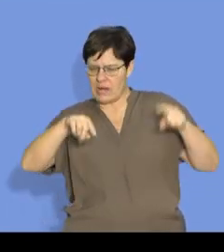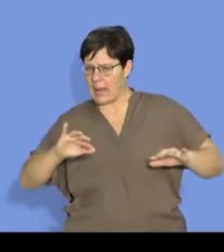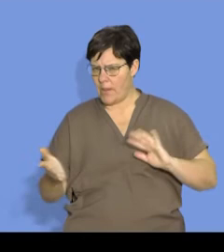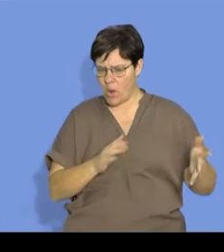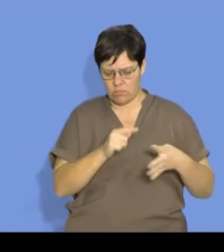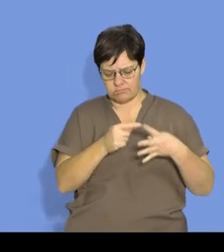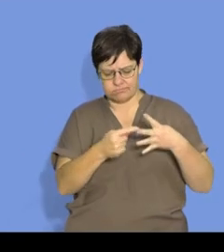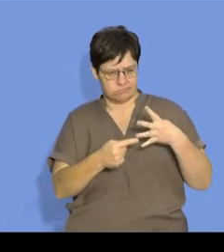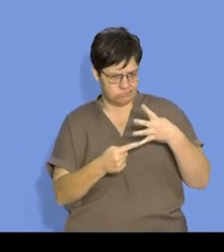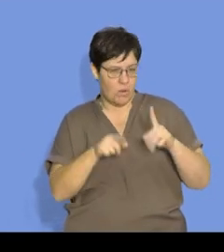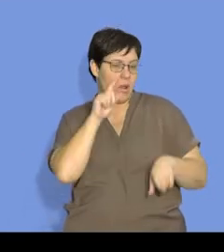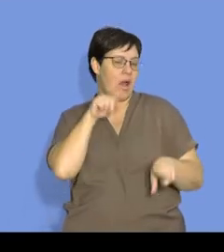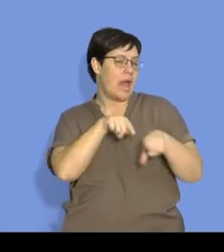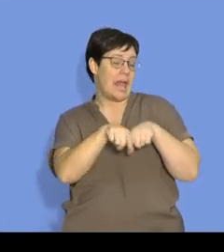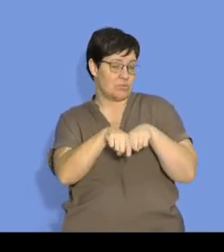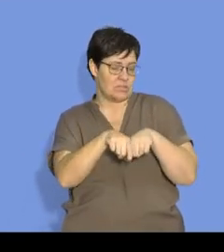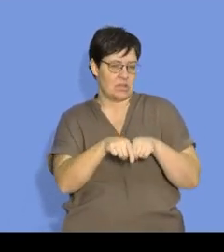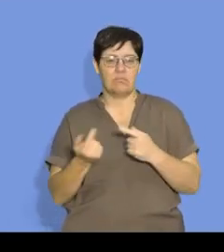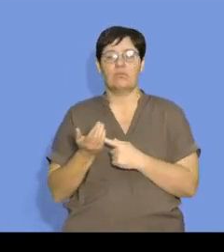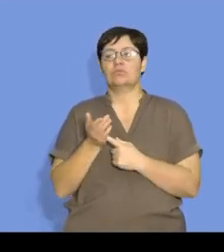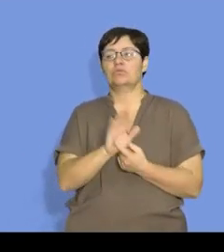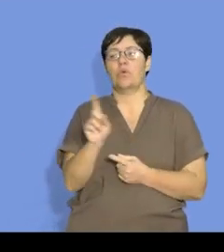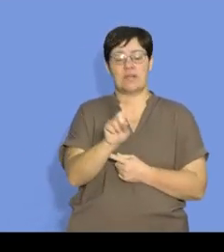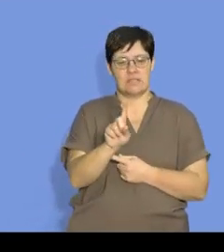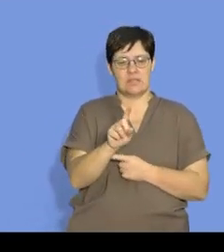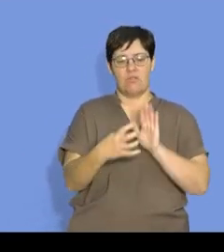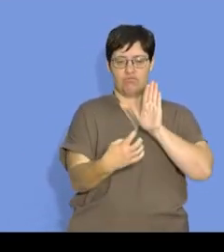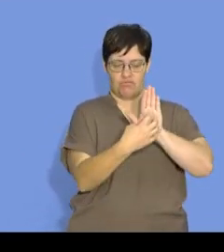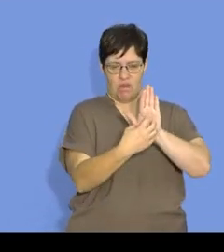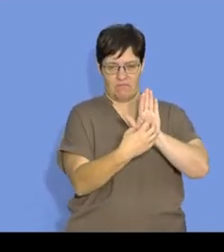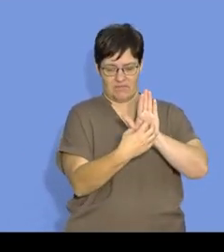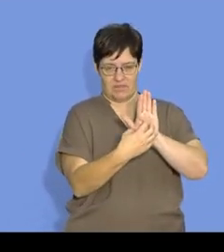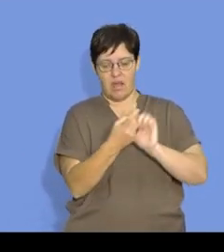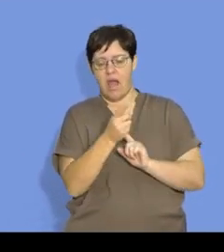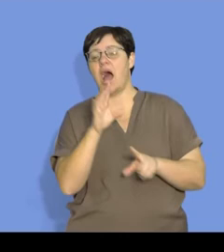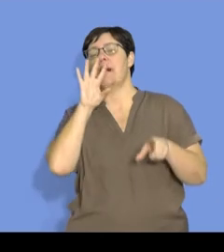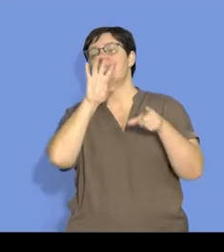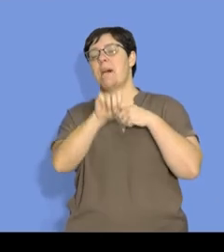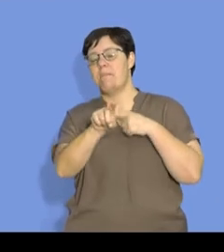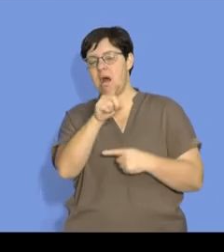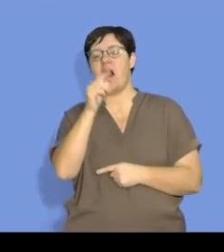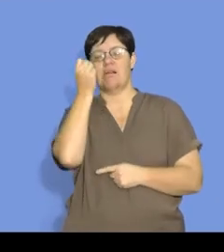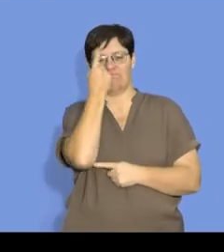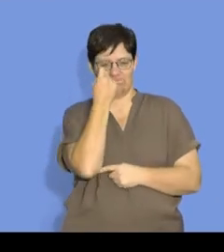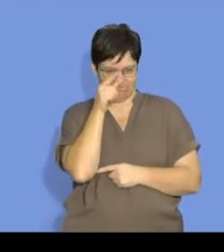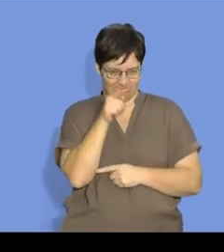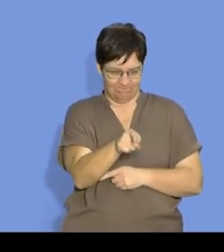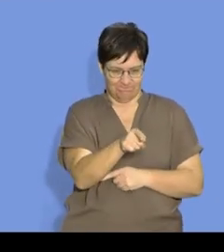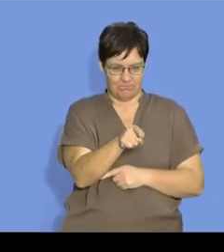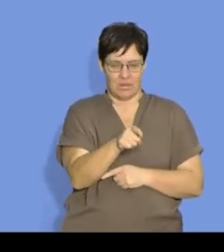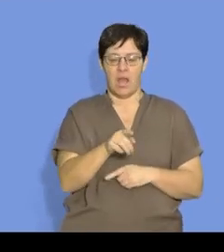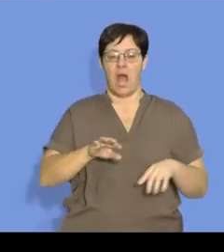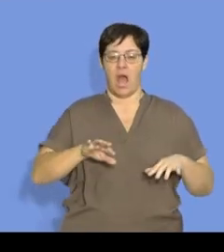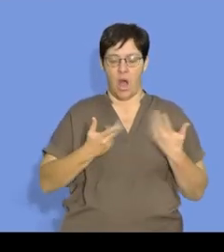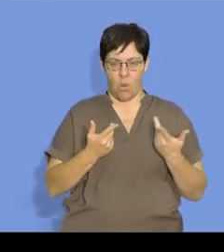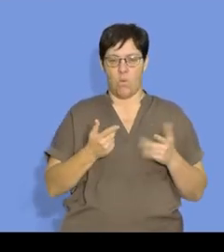I will also show some graphs to just sensitize us as to what will follow